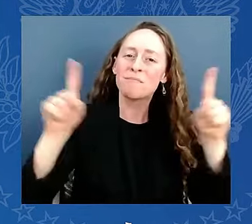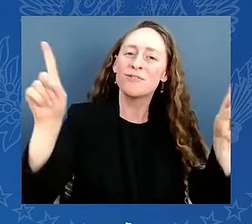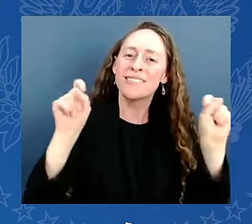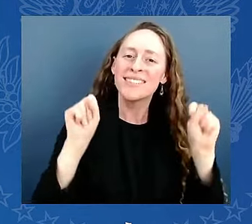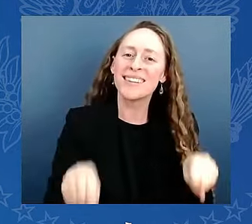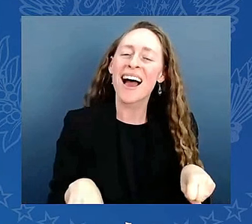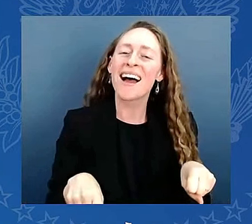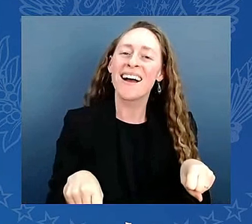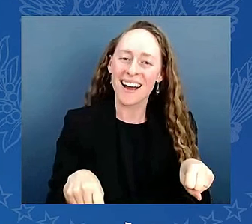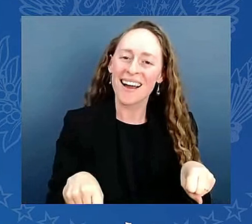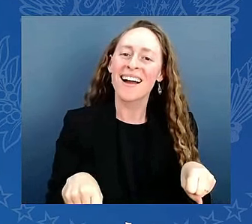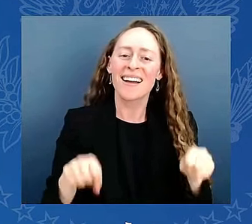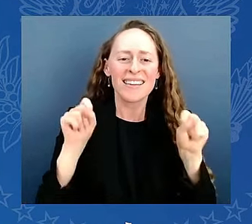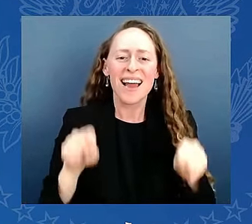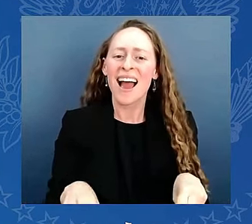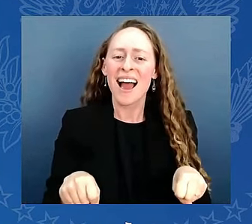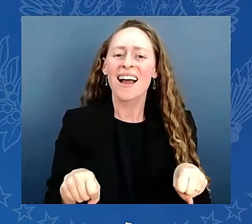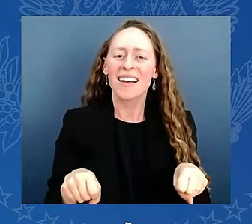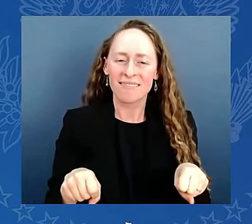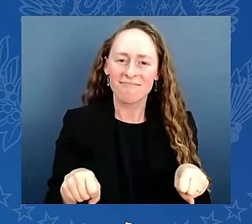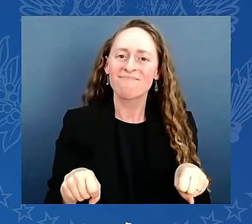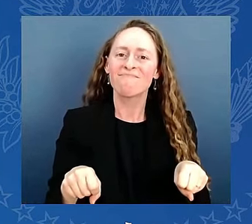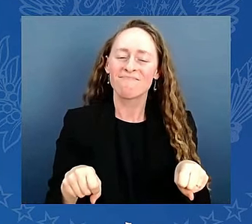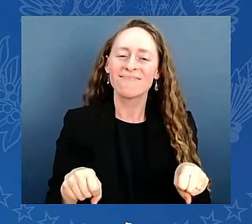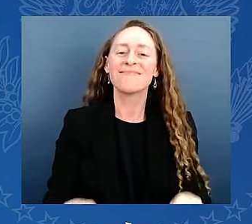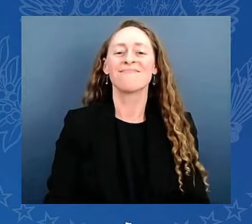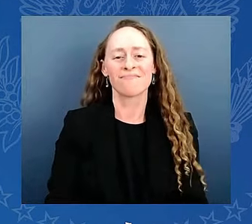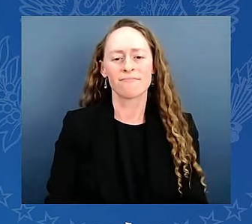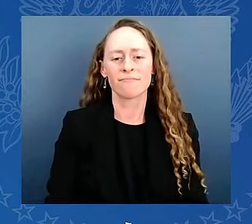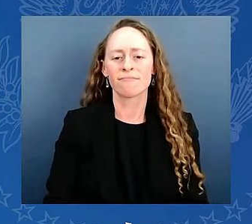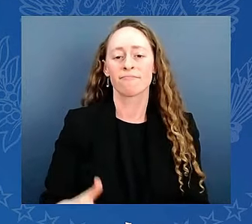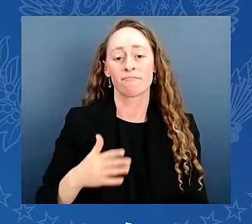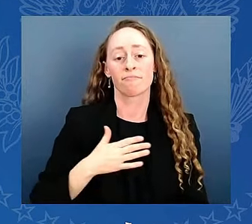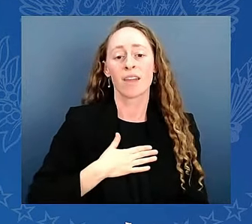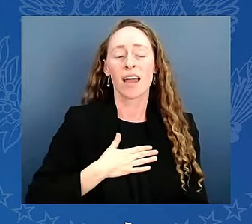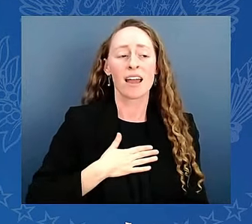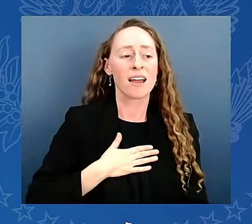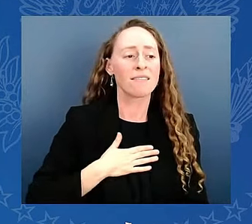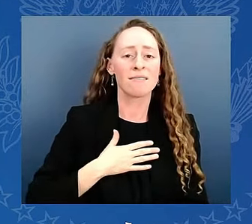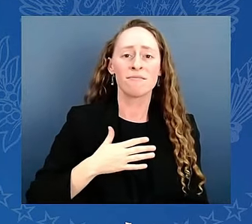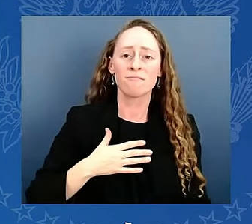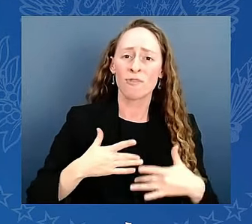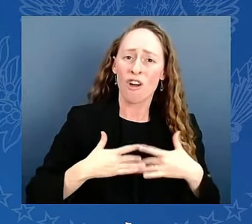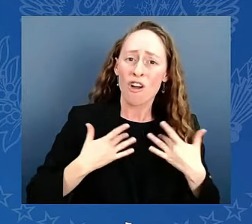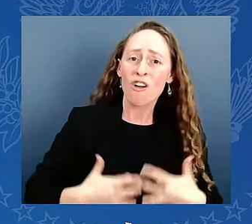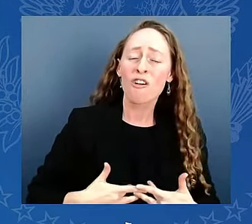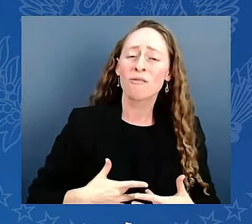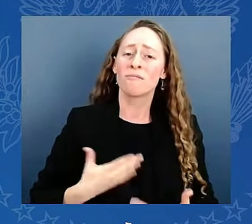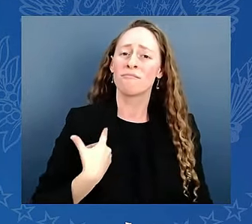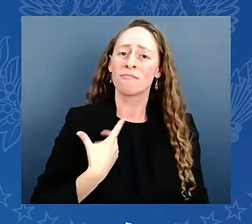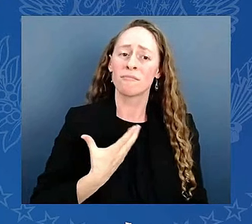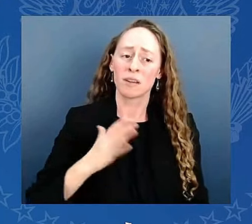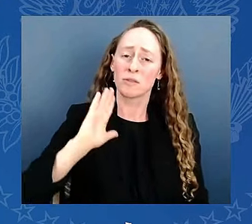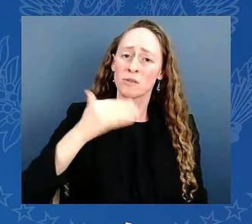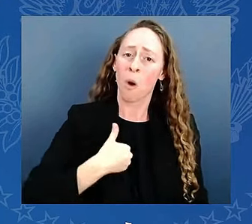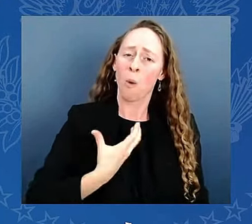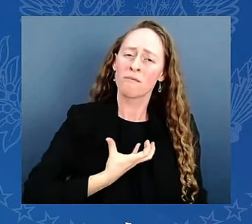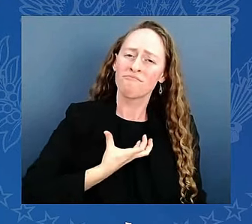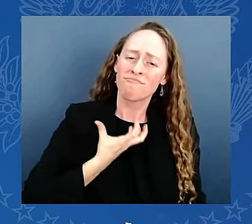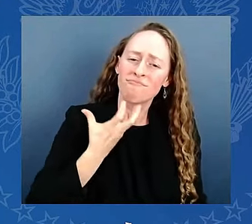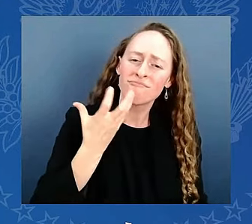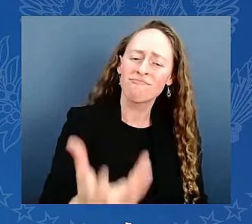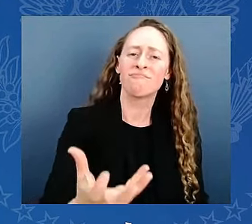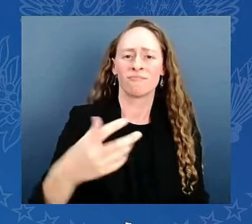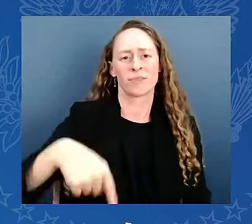I've given my heart and my soul to our nation, like so many others. I've been blessed a million